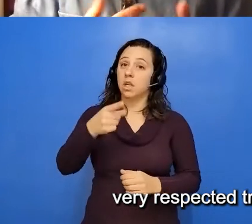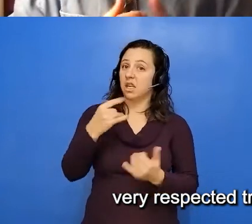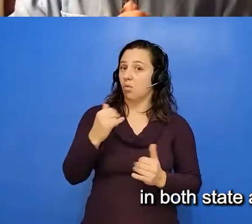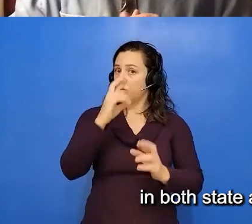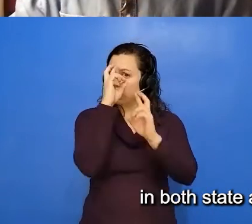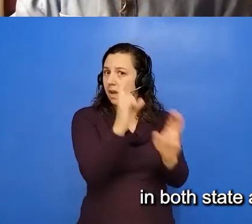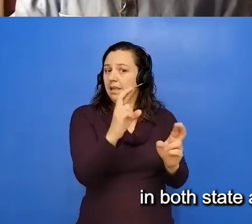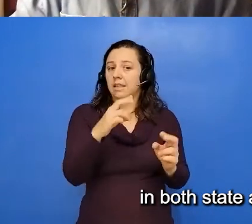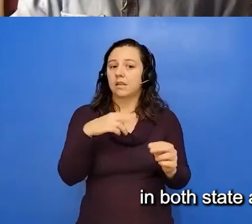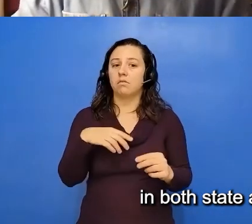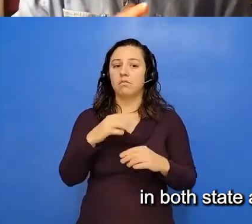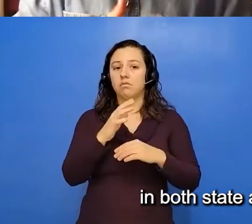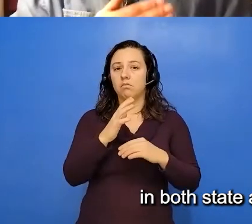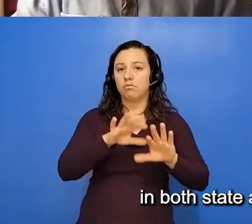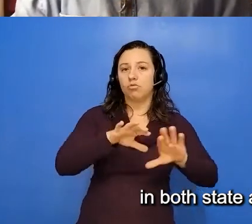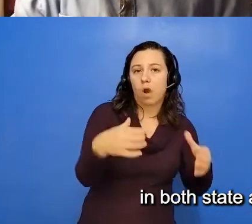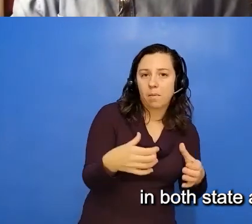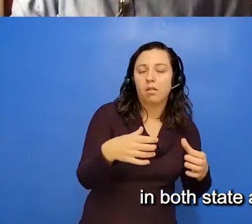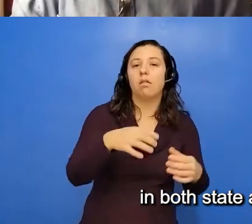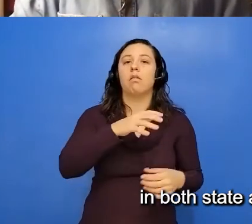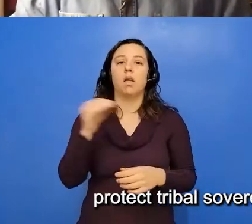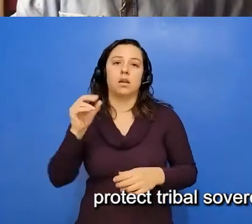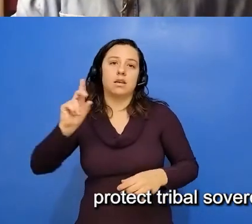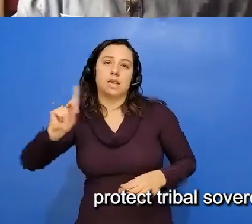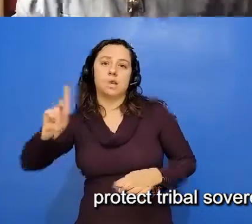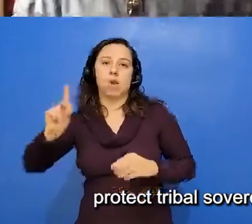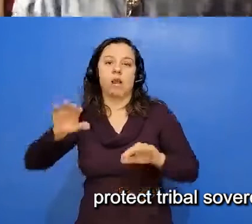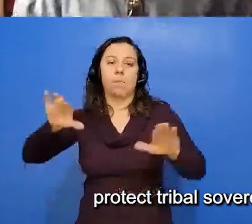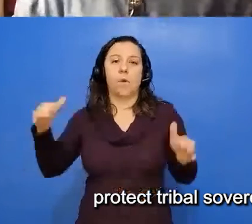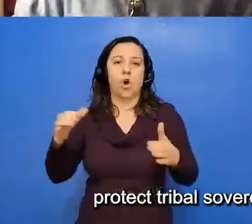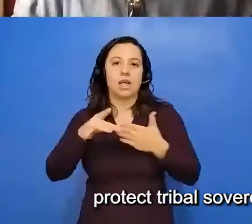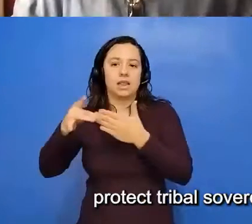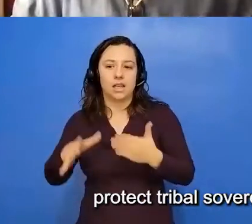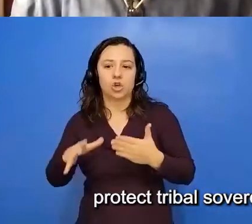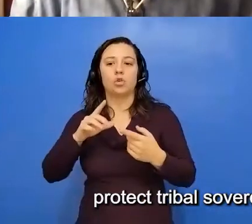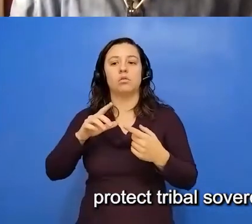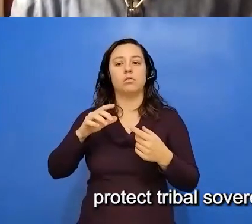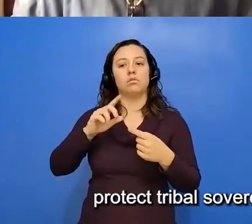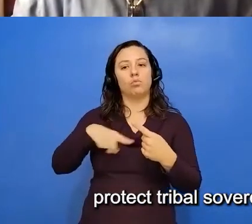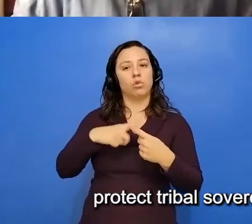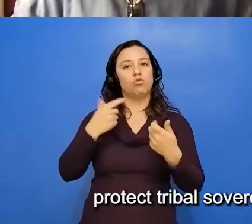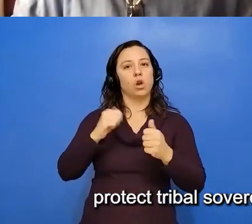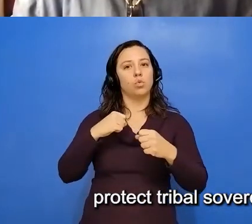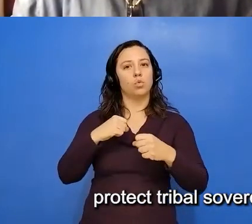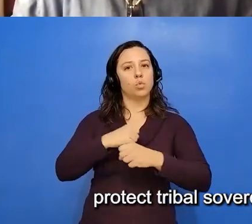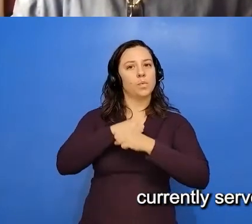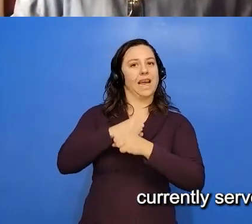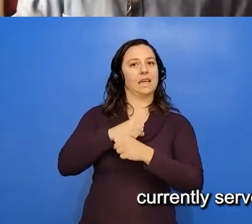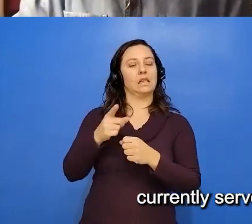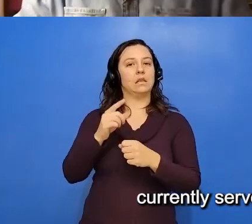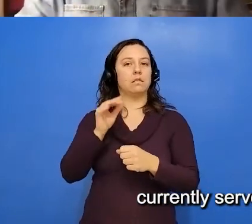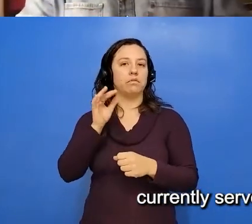Democratic Party leader in both state and federal fronts in the battle to protect tribal sovereignty and Indian interests.